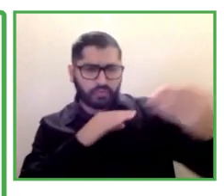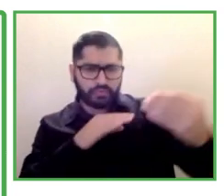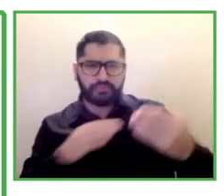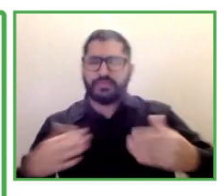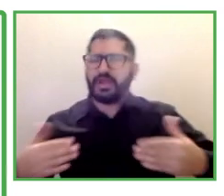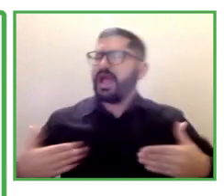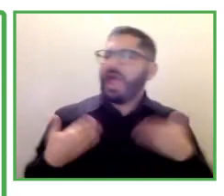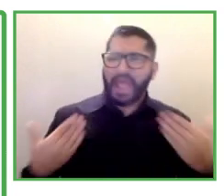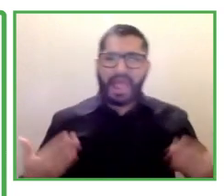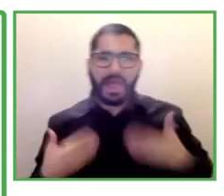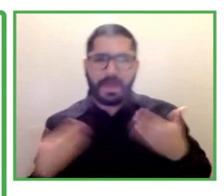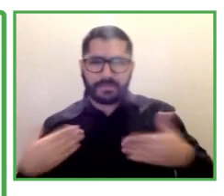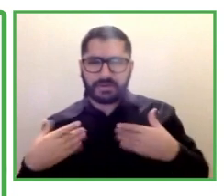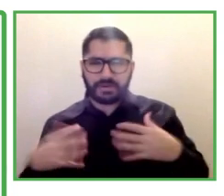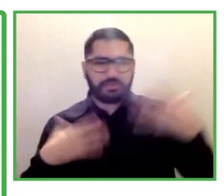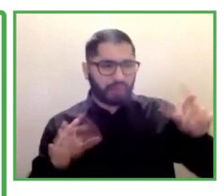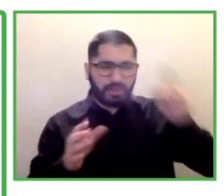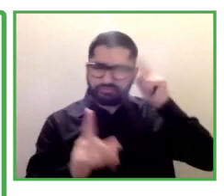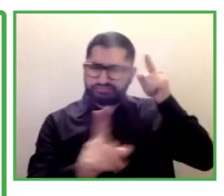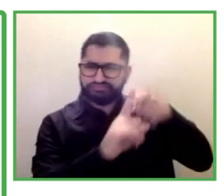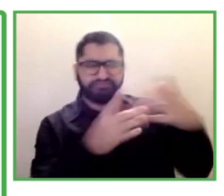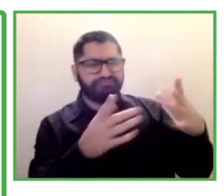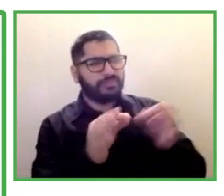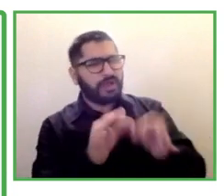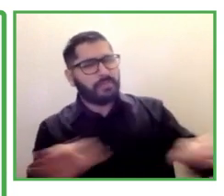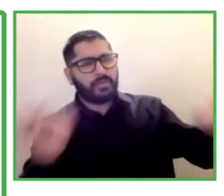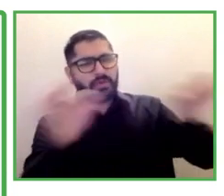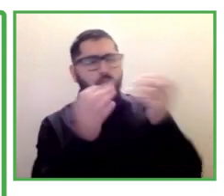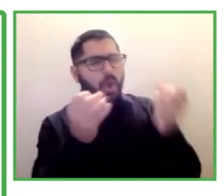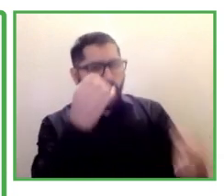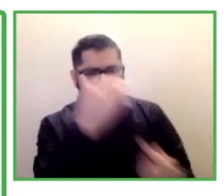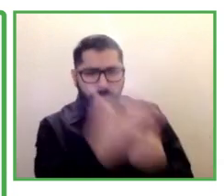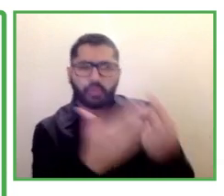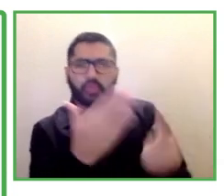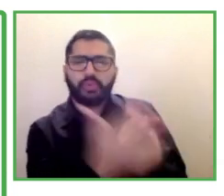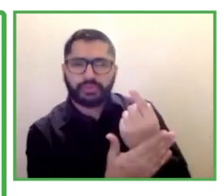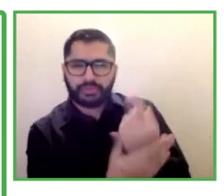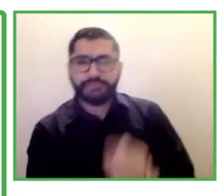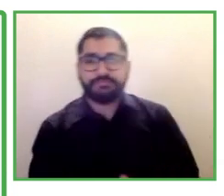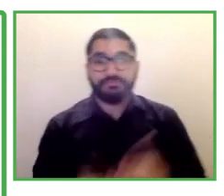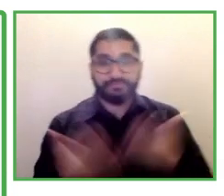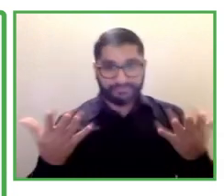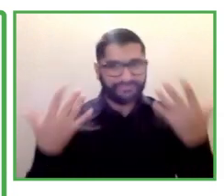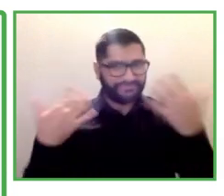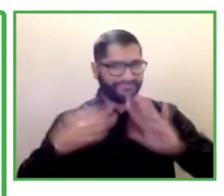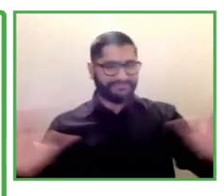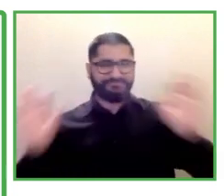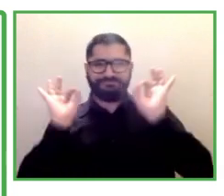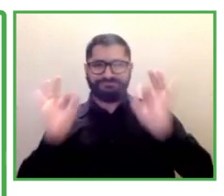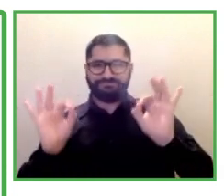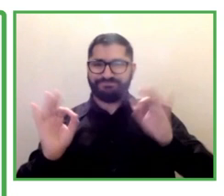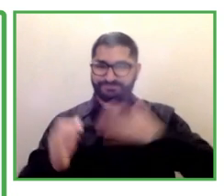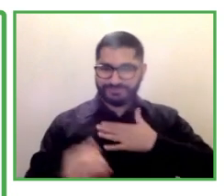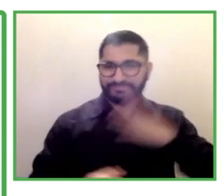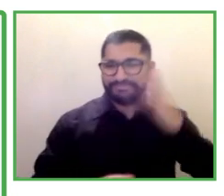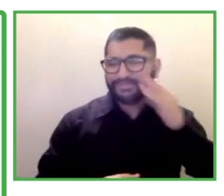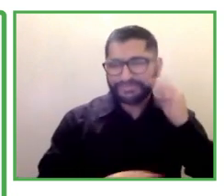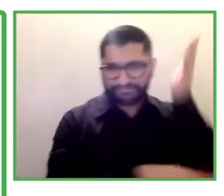And that's everything that I have for you today I thank you again for having me here today and enjoy